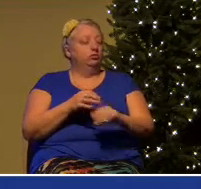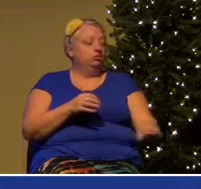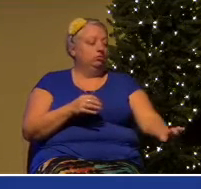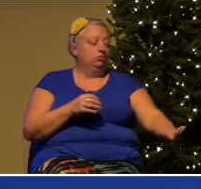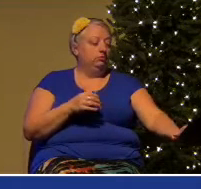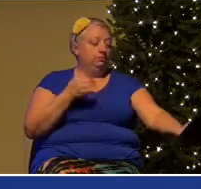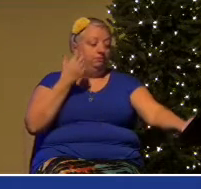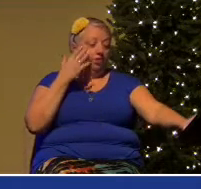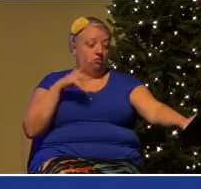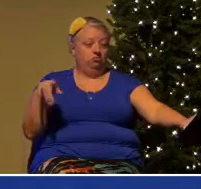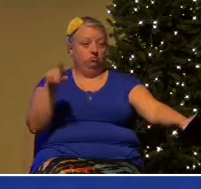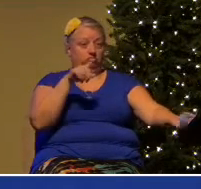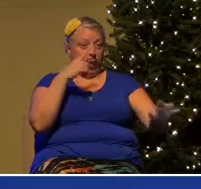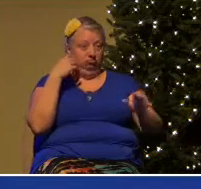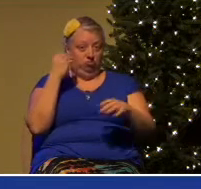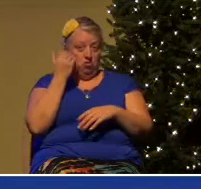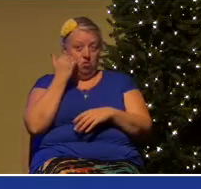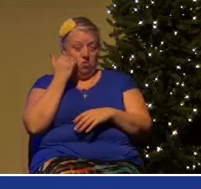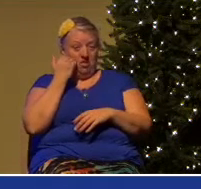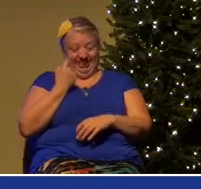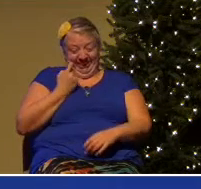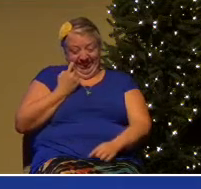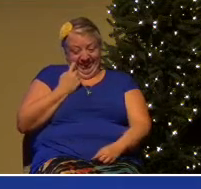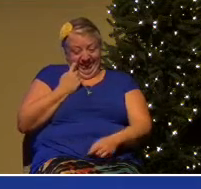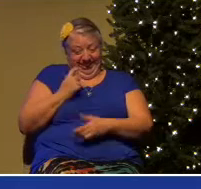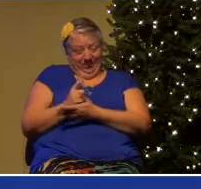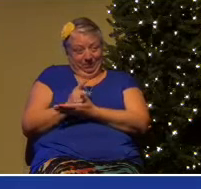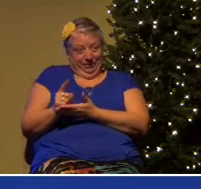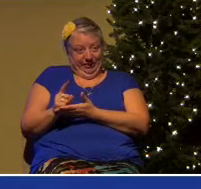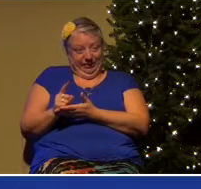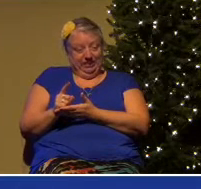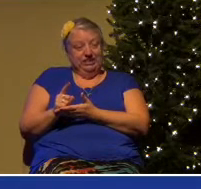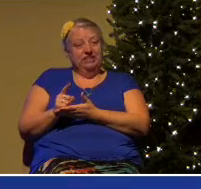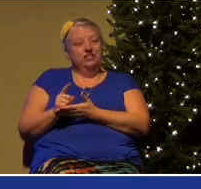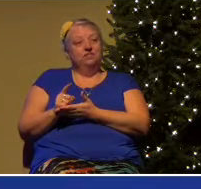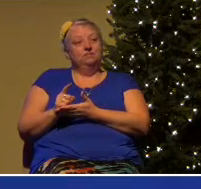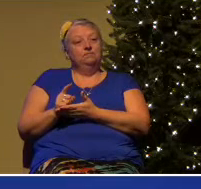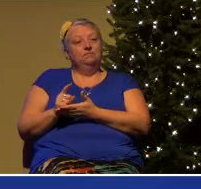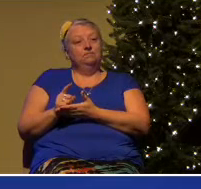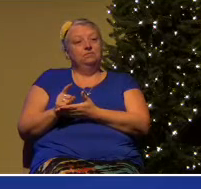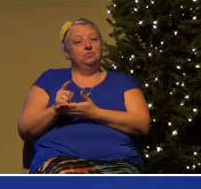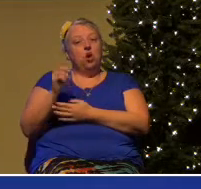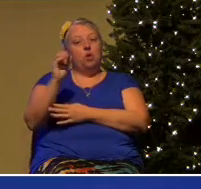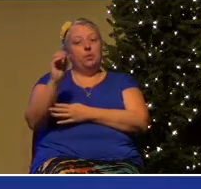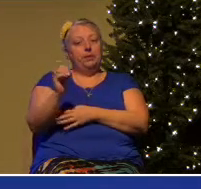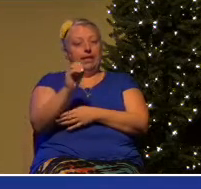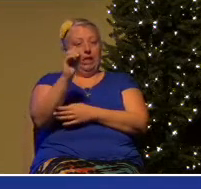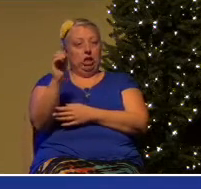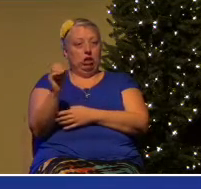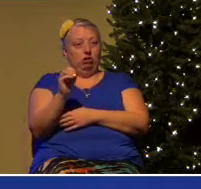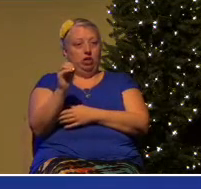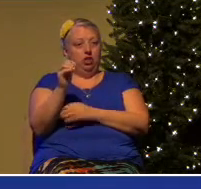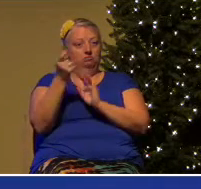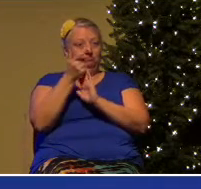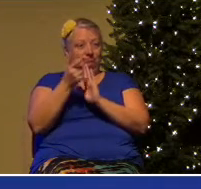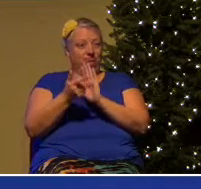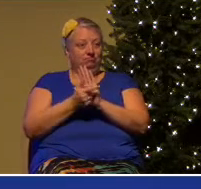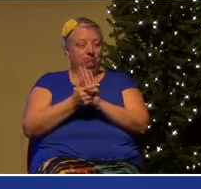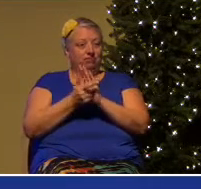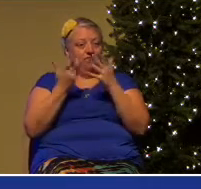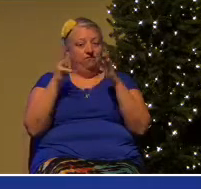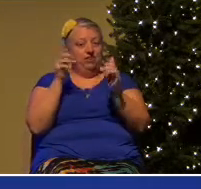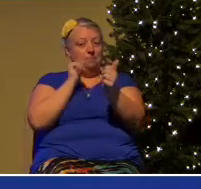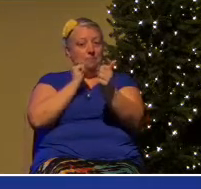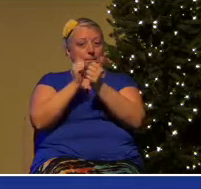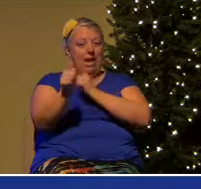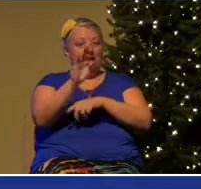if you're aware of this, but just this past week, the Ontario legislature passed